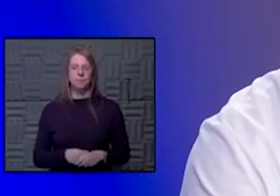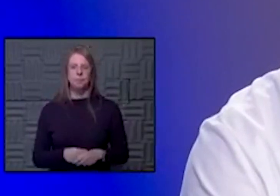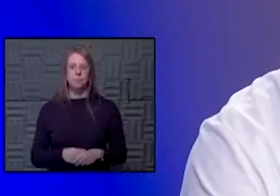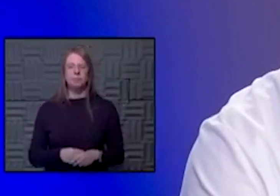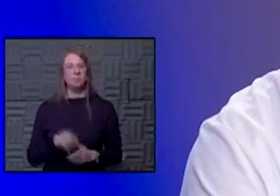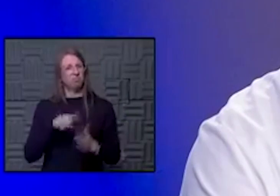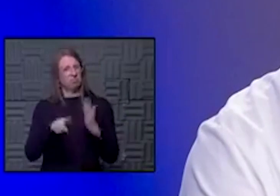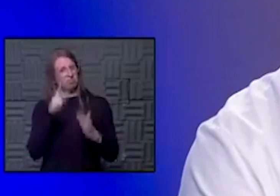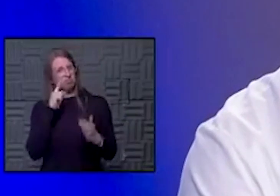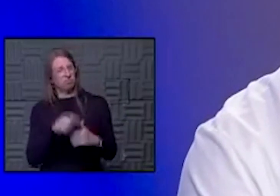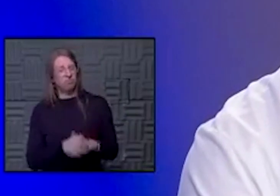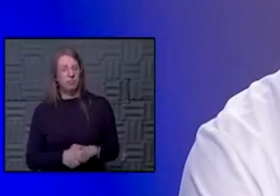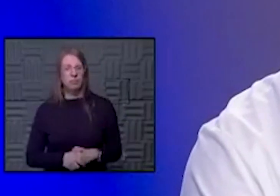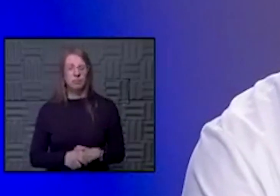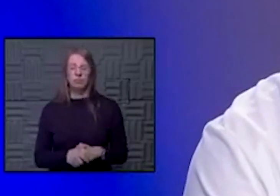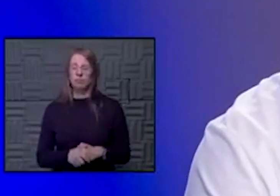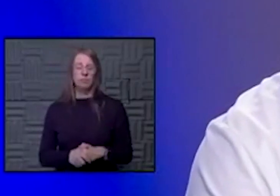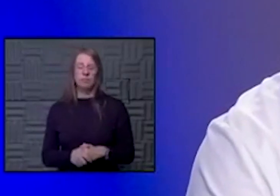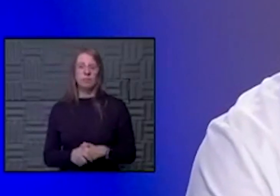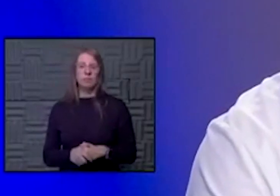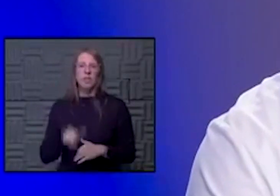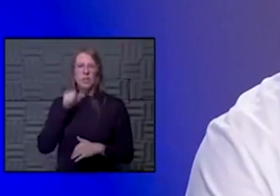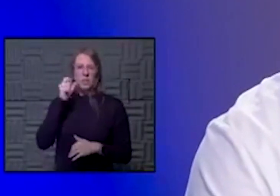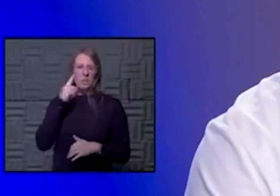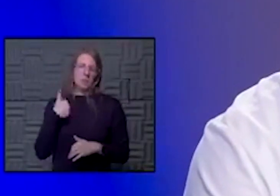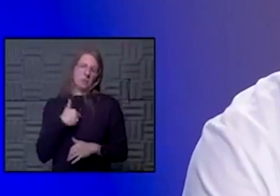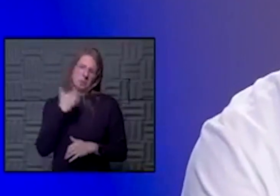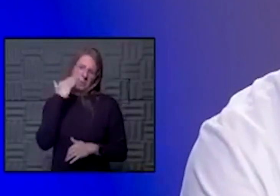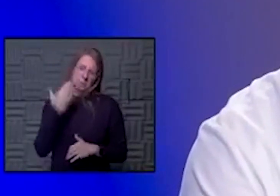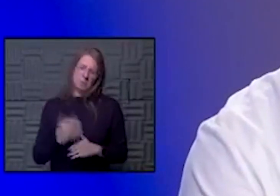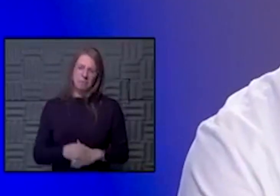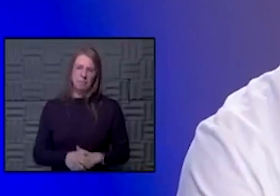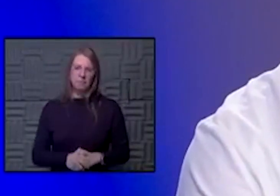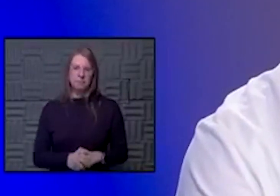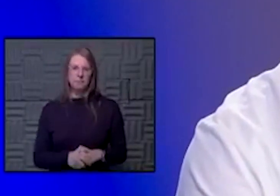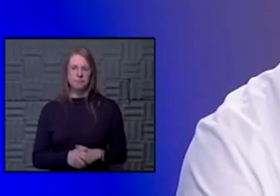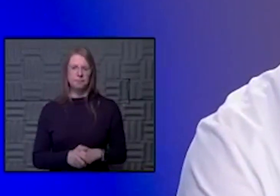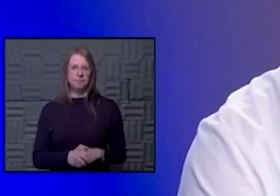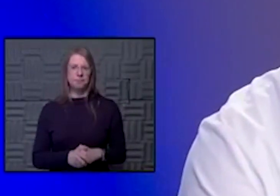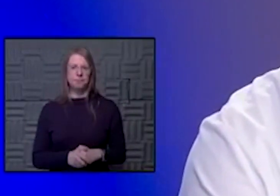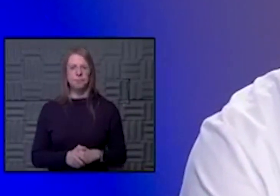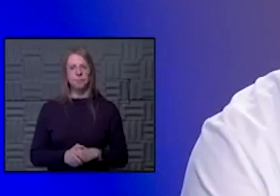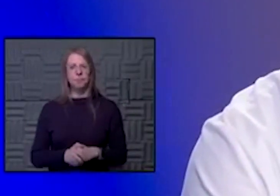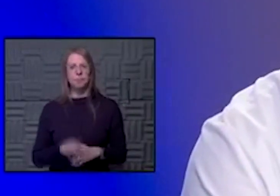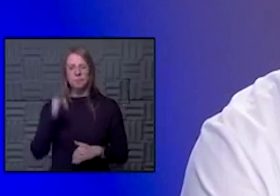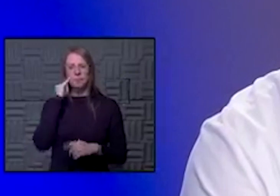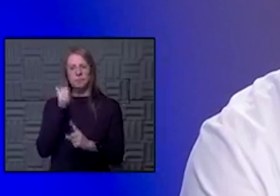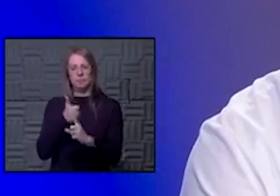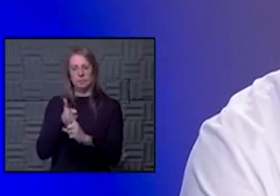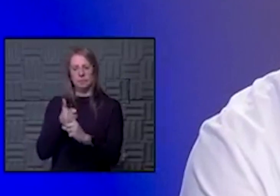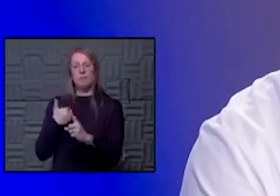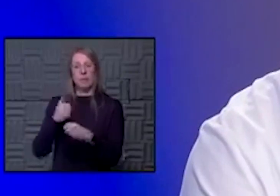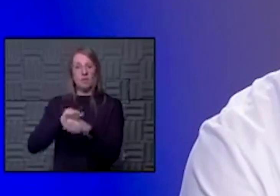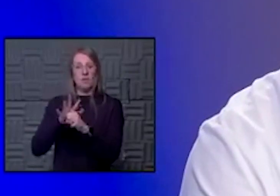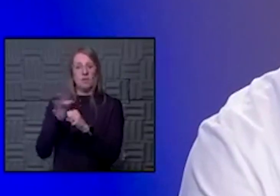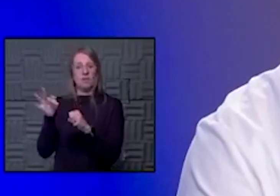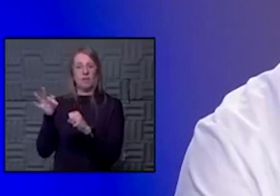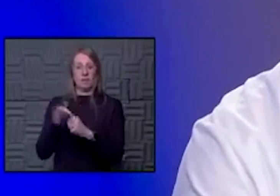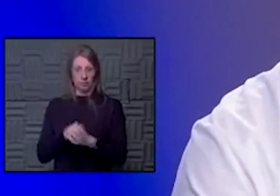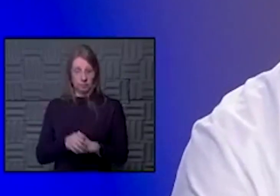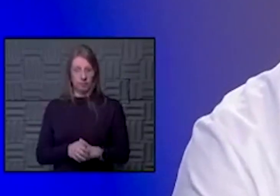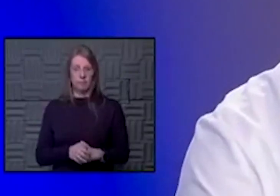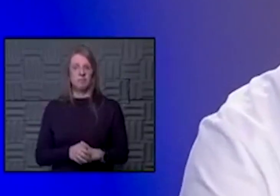What do you think, Hawk? You know, I don't think we, we know that, um, if you've had COVID-19,